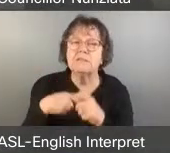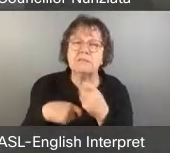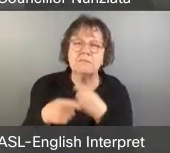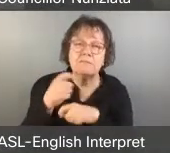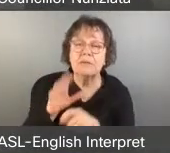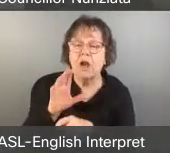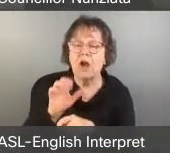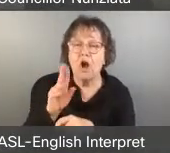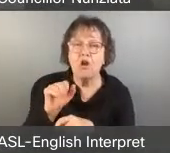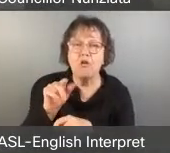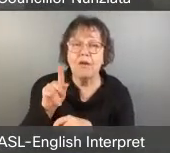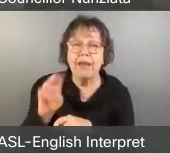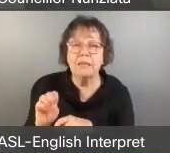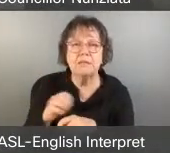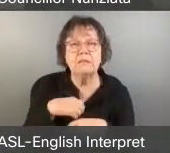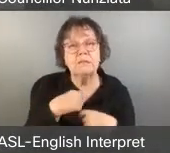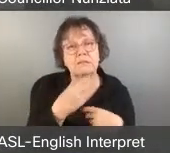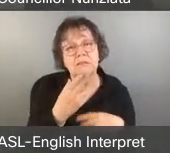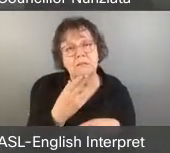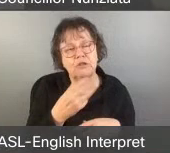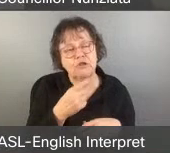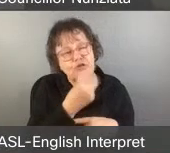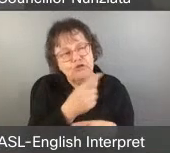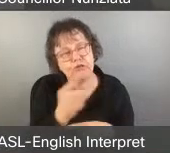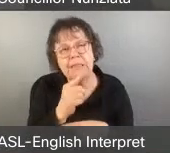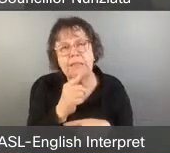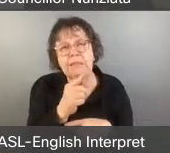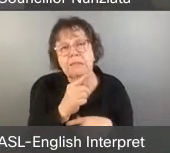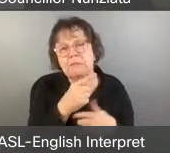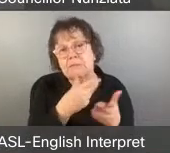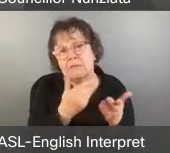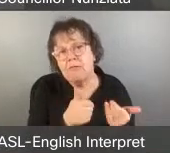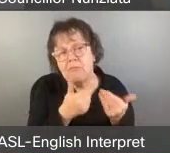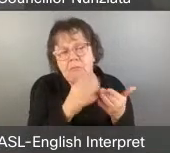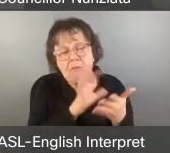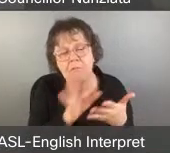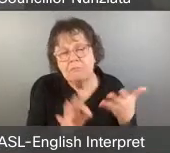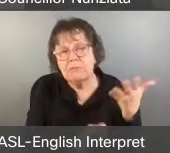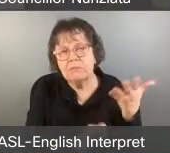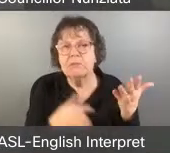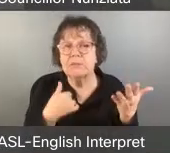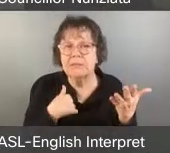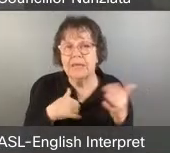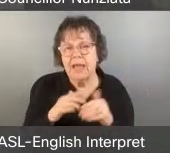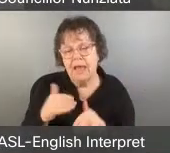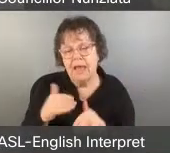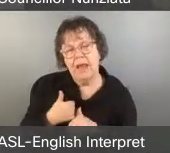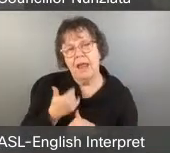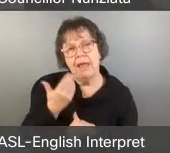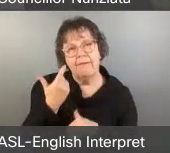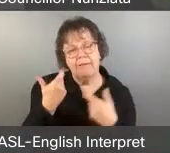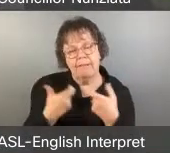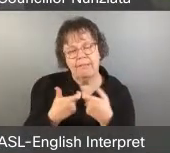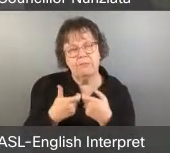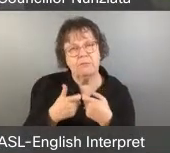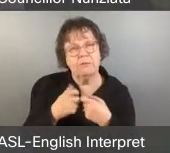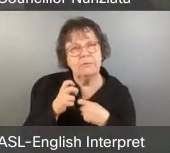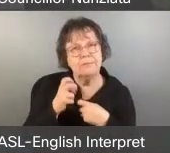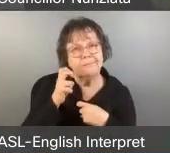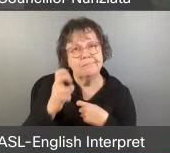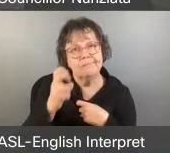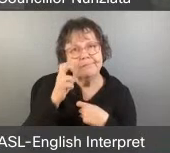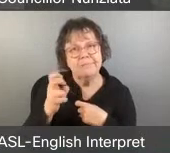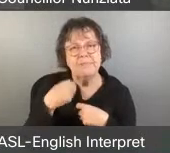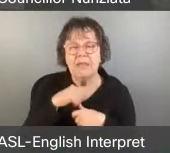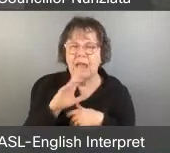forests, ensuring that communities are able to travel by active transport or transit to get where they need within 20 minutes, and using technology